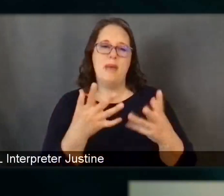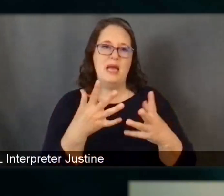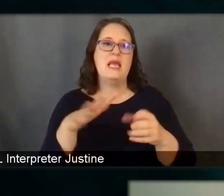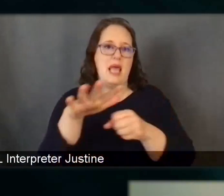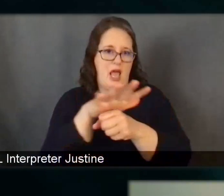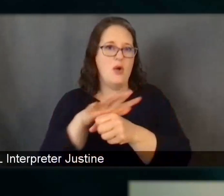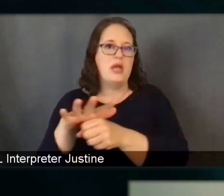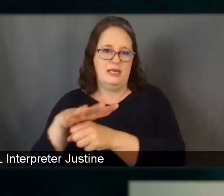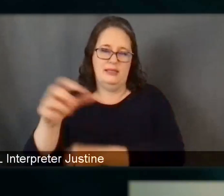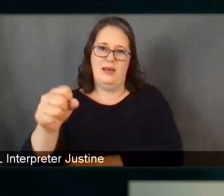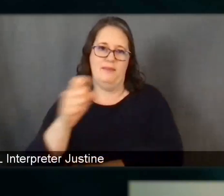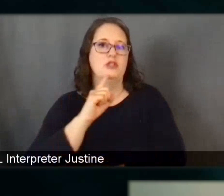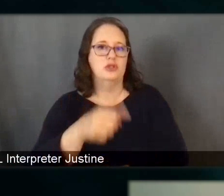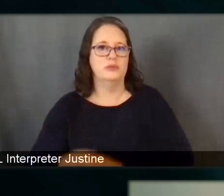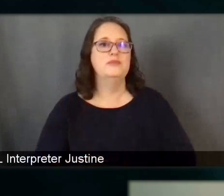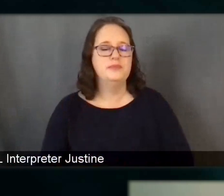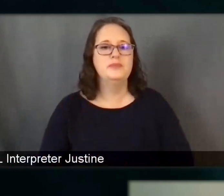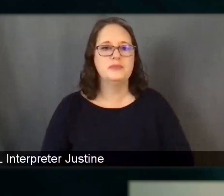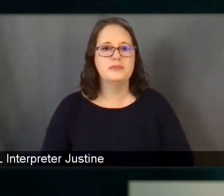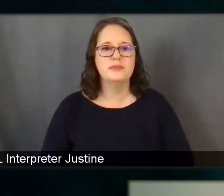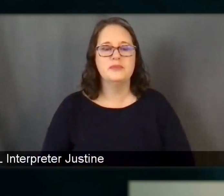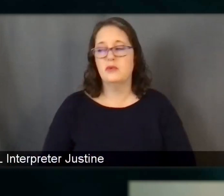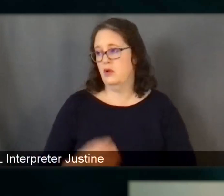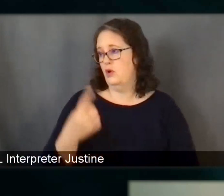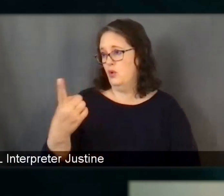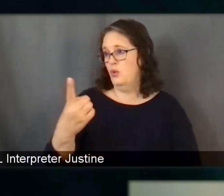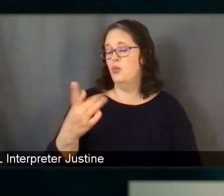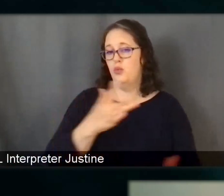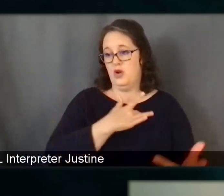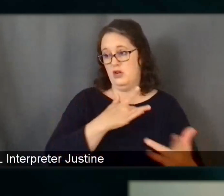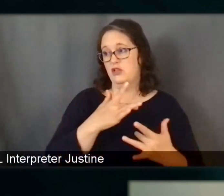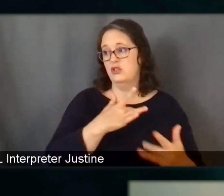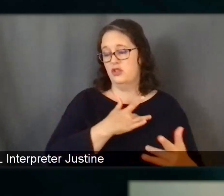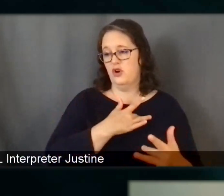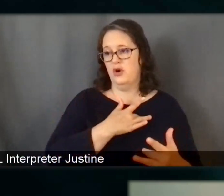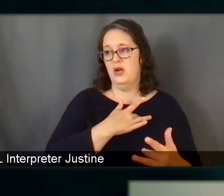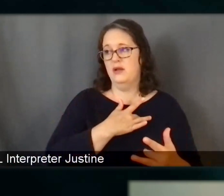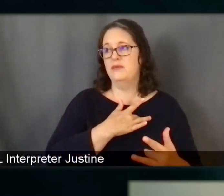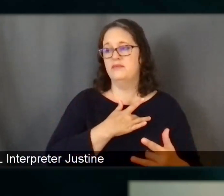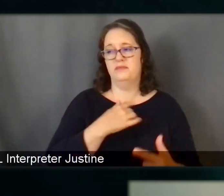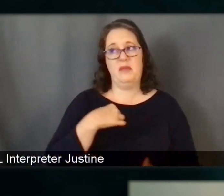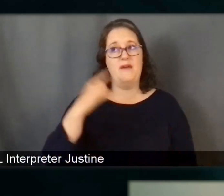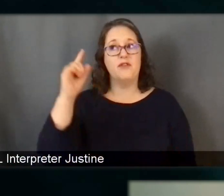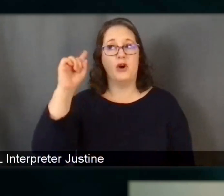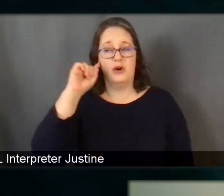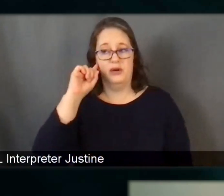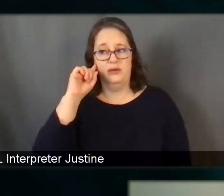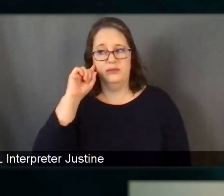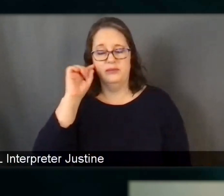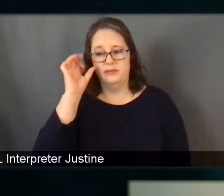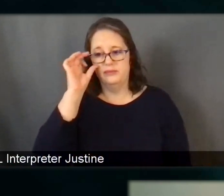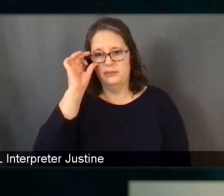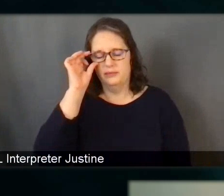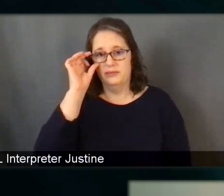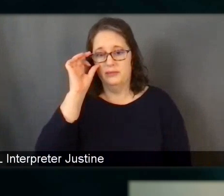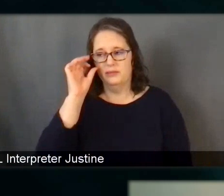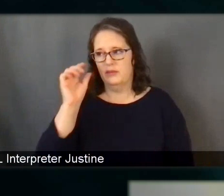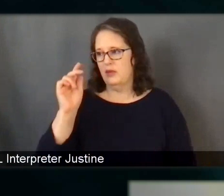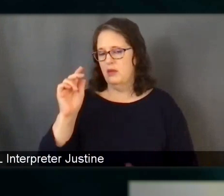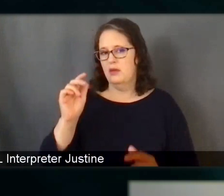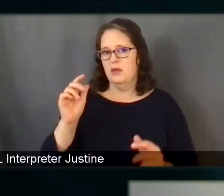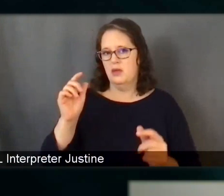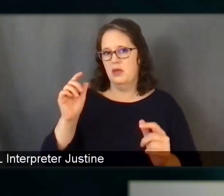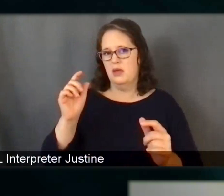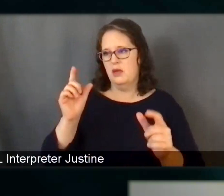one of the concerns I've heard is that, um, people say that's all